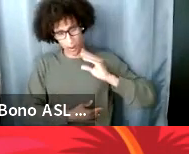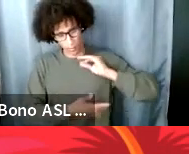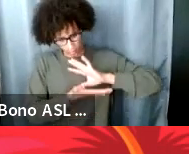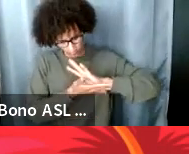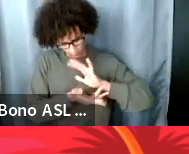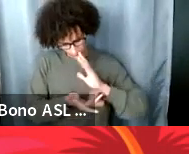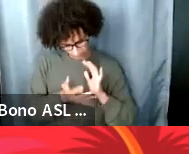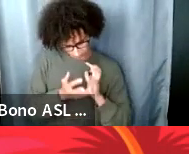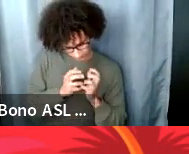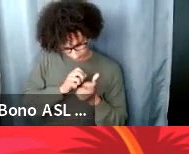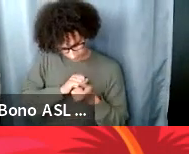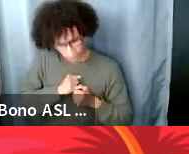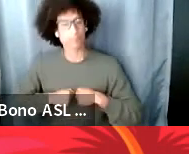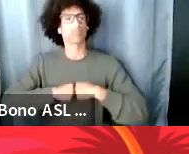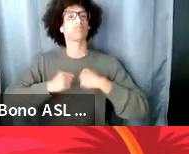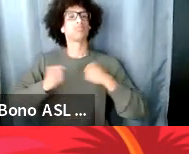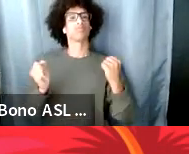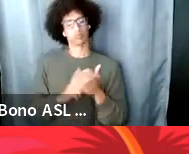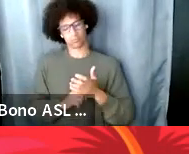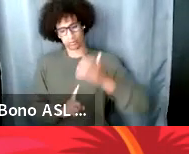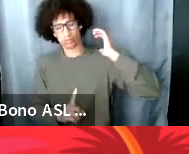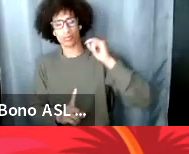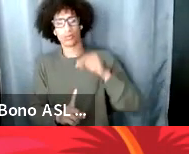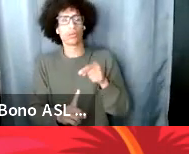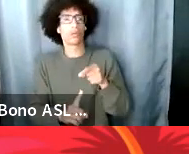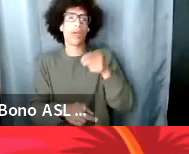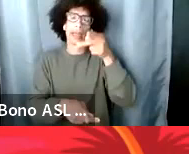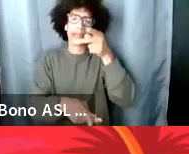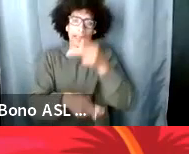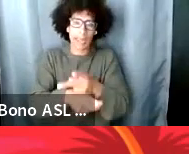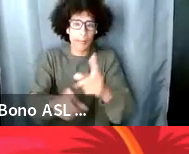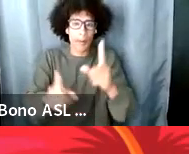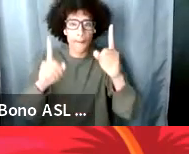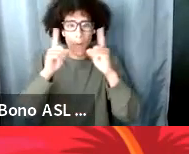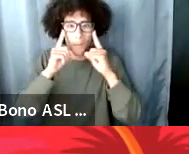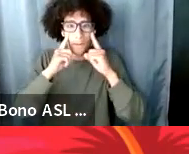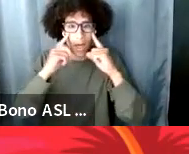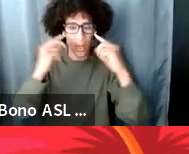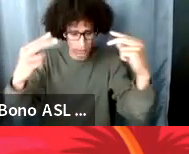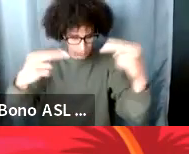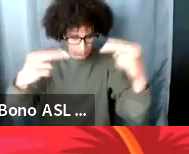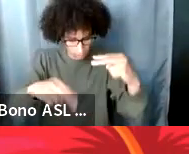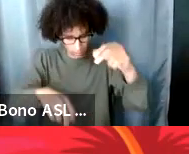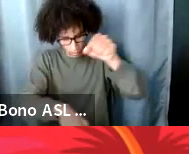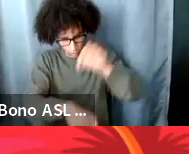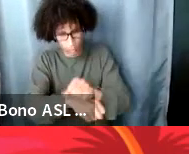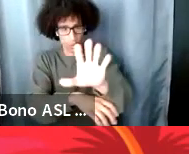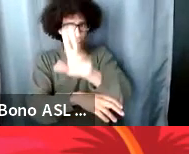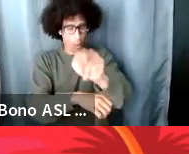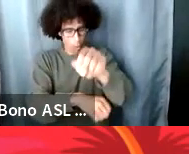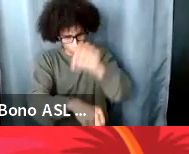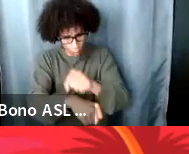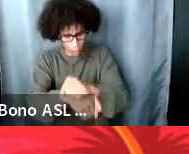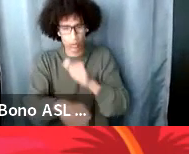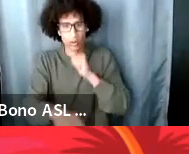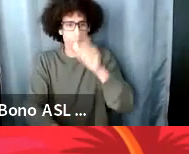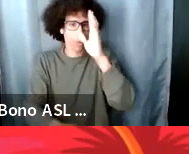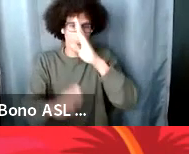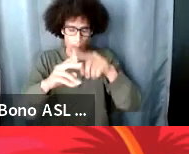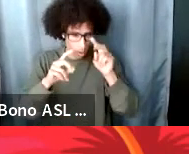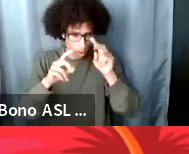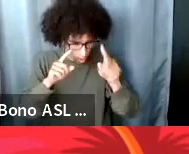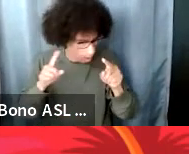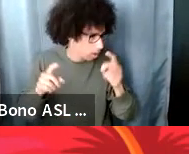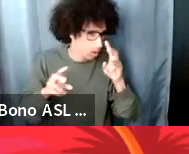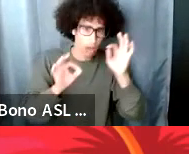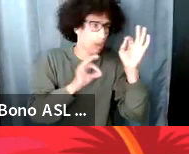work keep both eyes on your own work don't look at what anybody else is doing make sure your work is specific it's brave and it's honest and your story will always